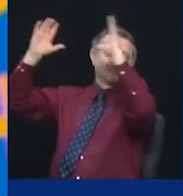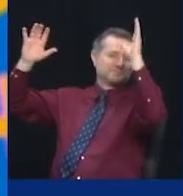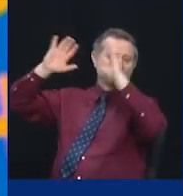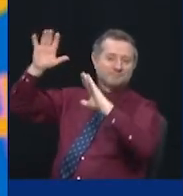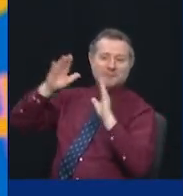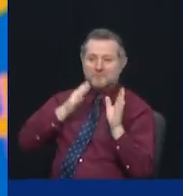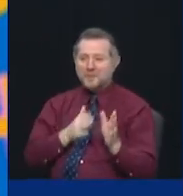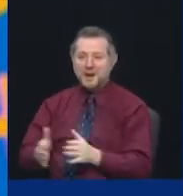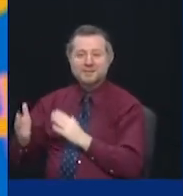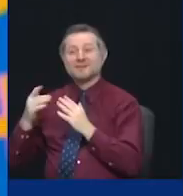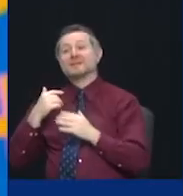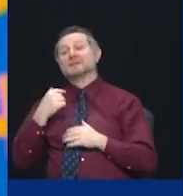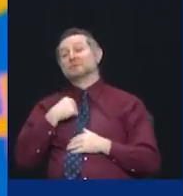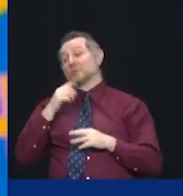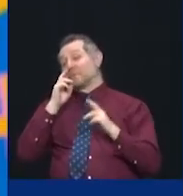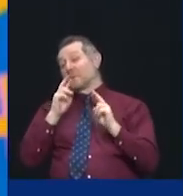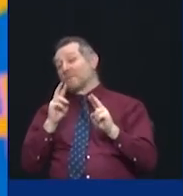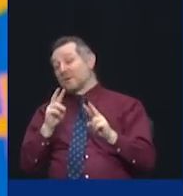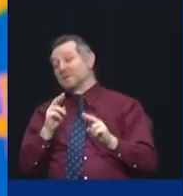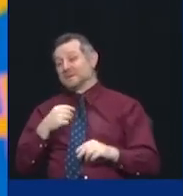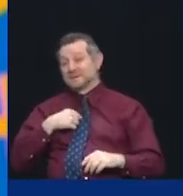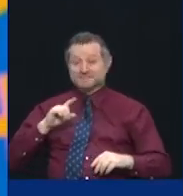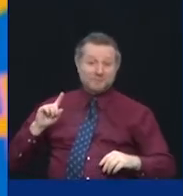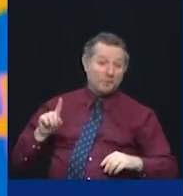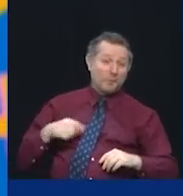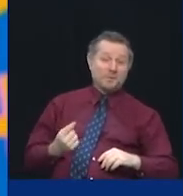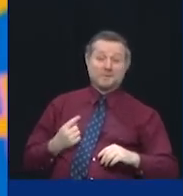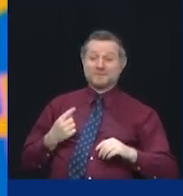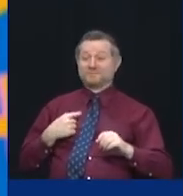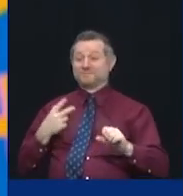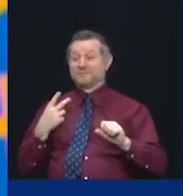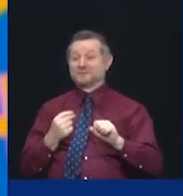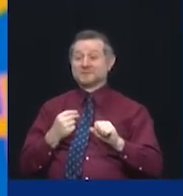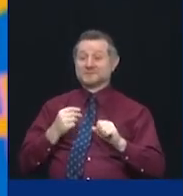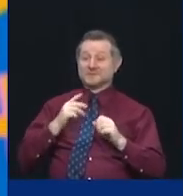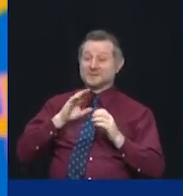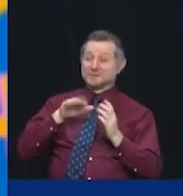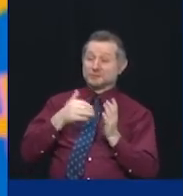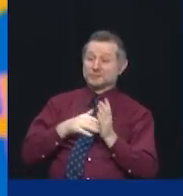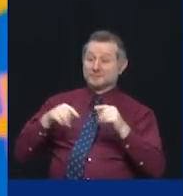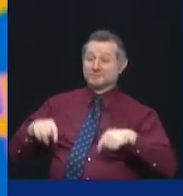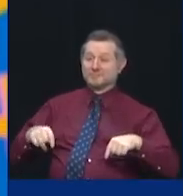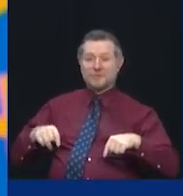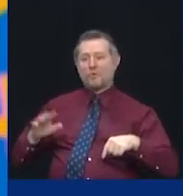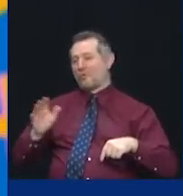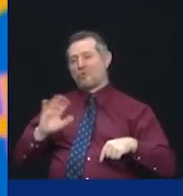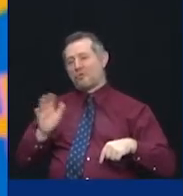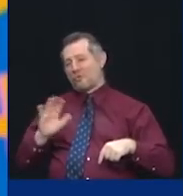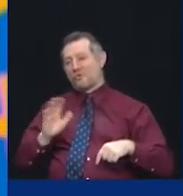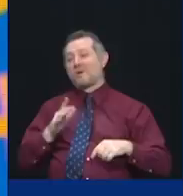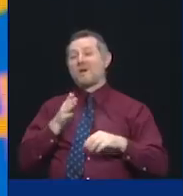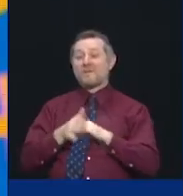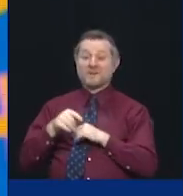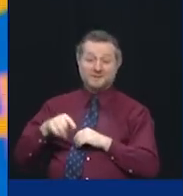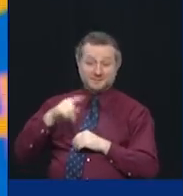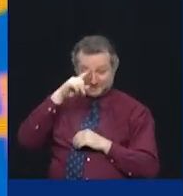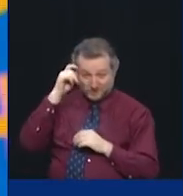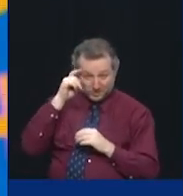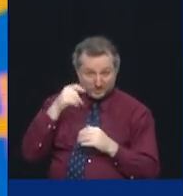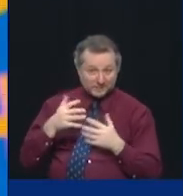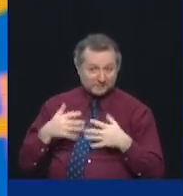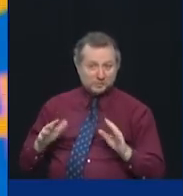forward to not being a vaccination center for the rest of this year. Hopefully, by the time we get through the summer, that will all be behind us.